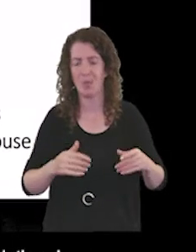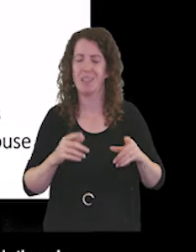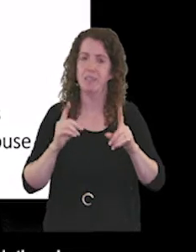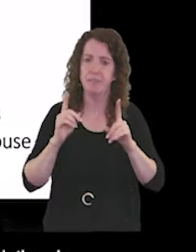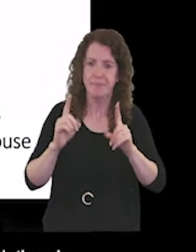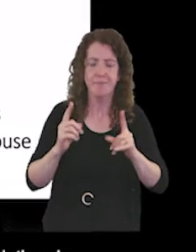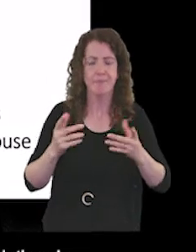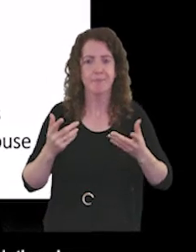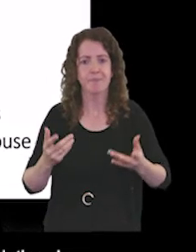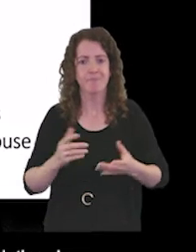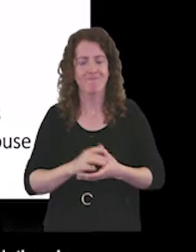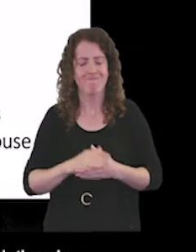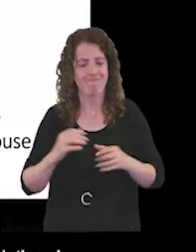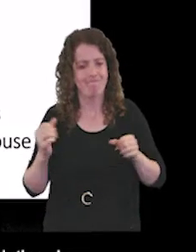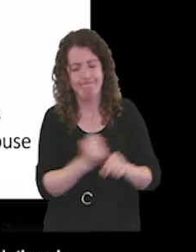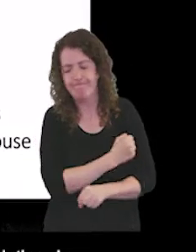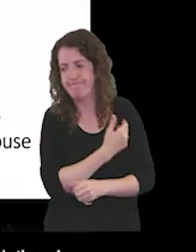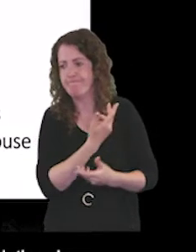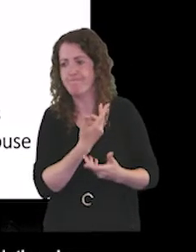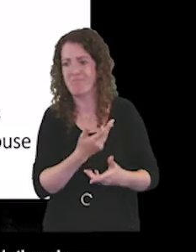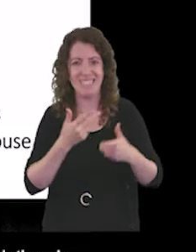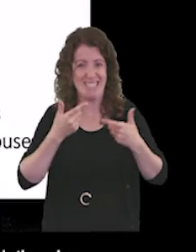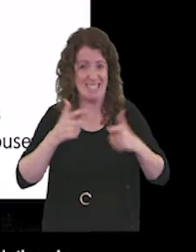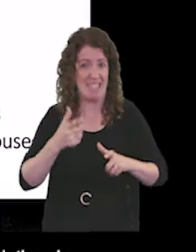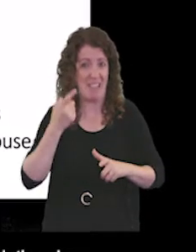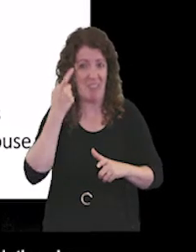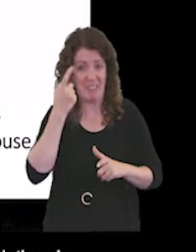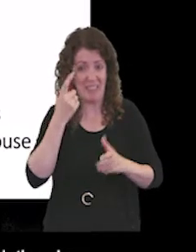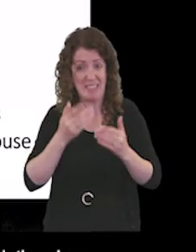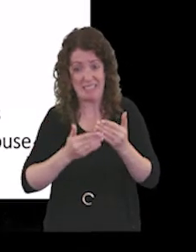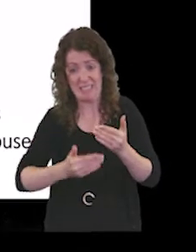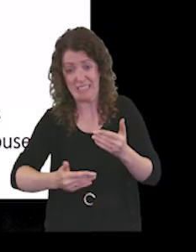unfortunately, I still think there's quite some way to go.